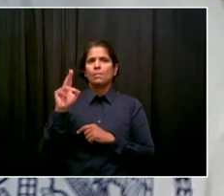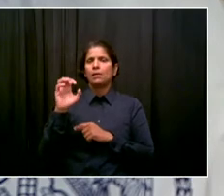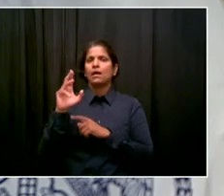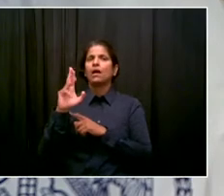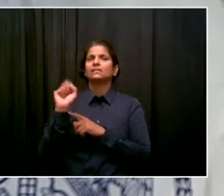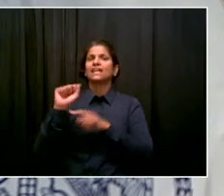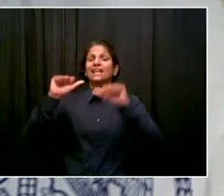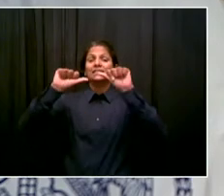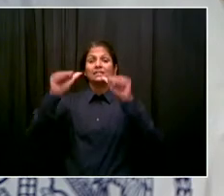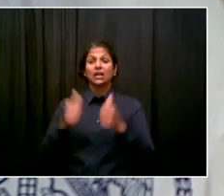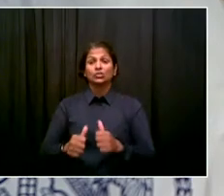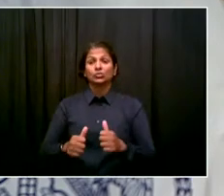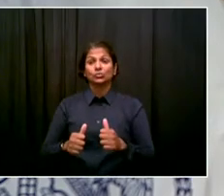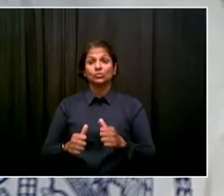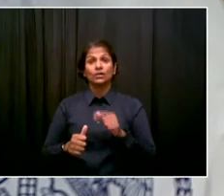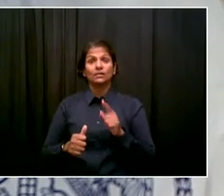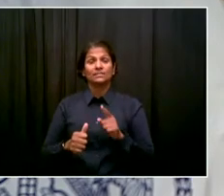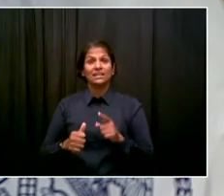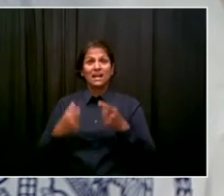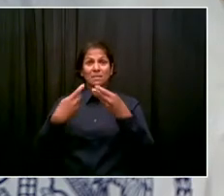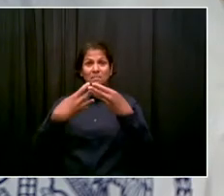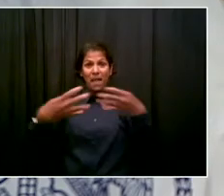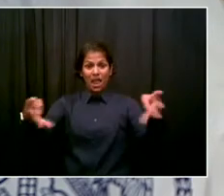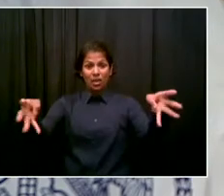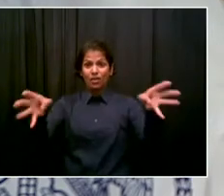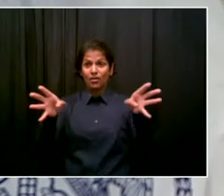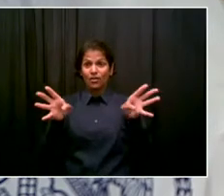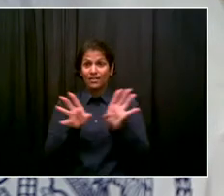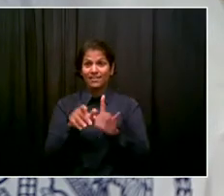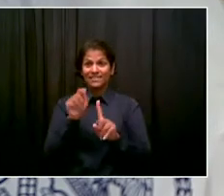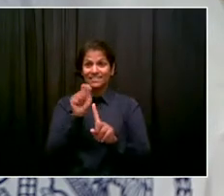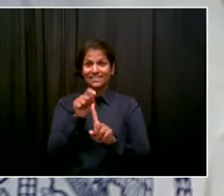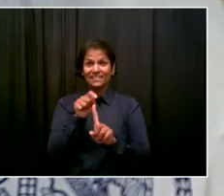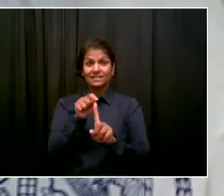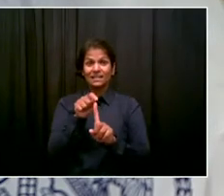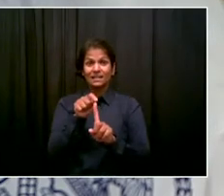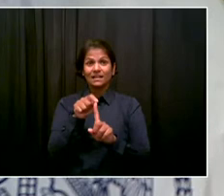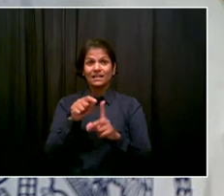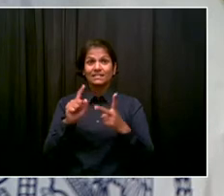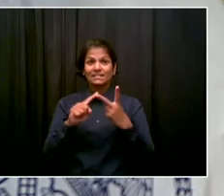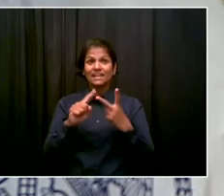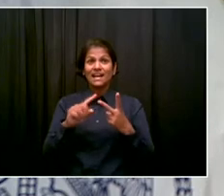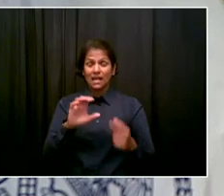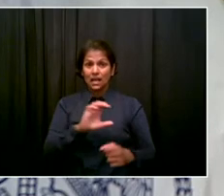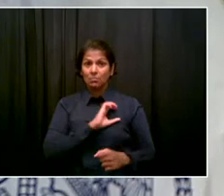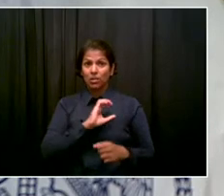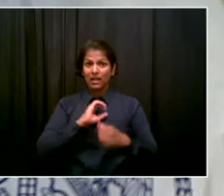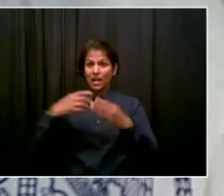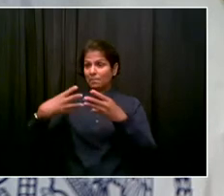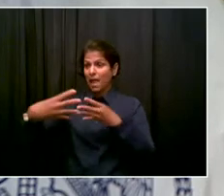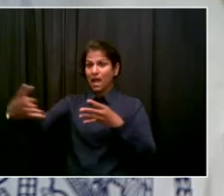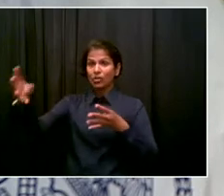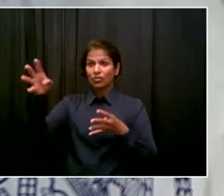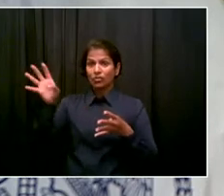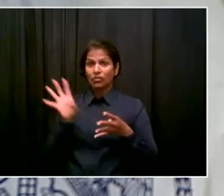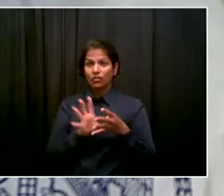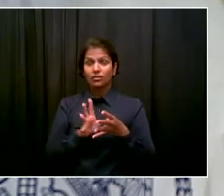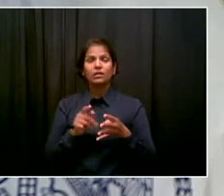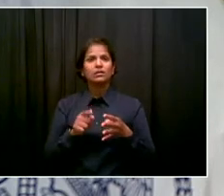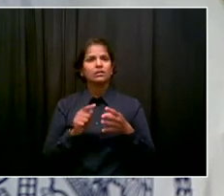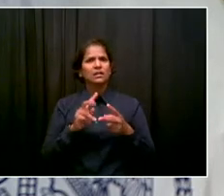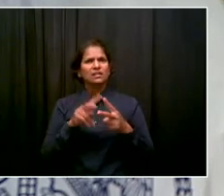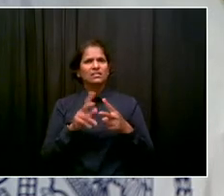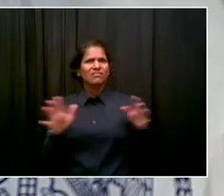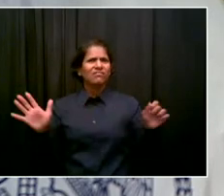had barriers outside of precincts for many months. You had full streets that were closed off and